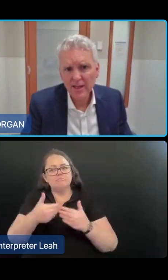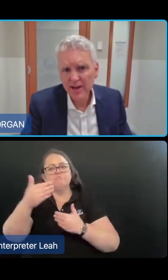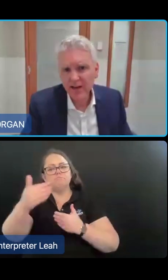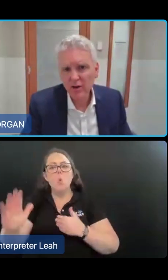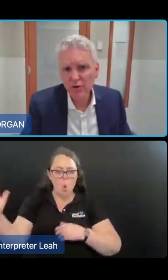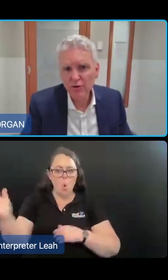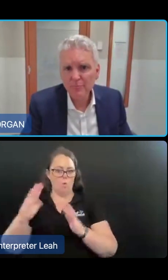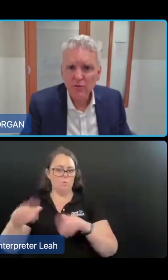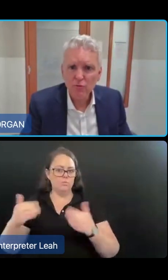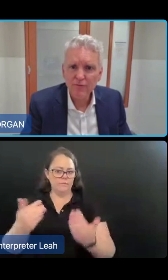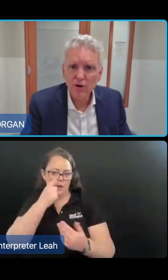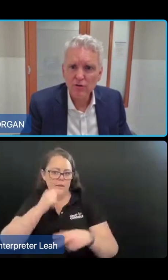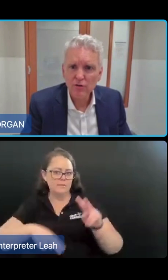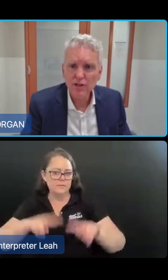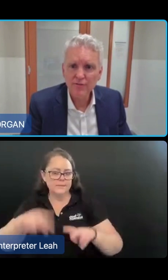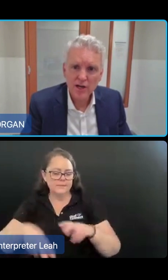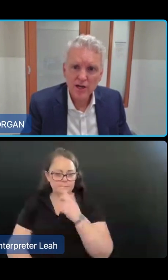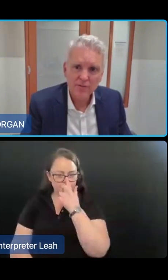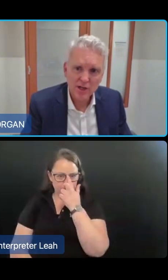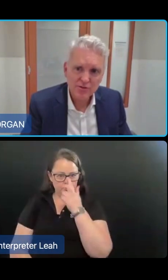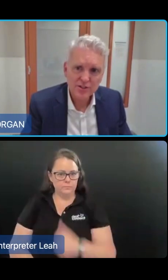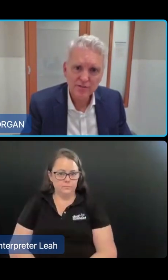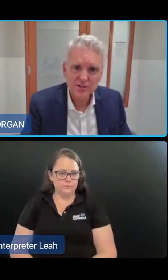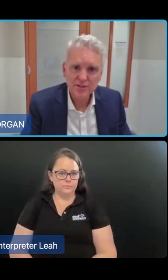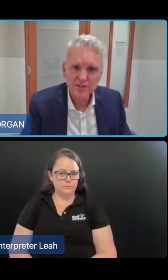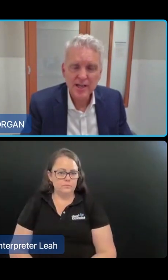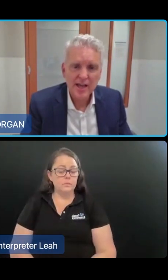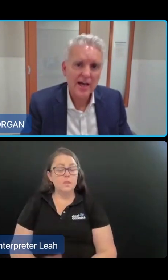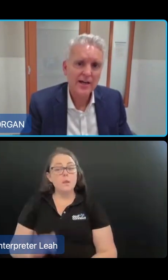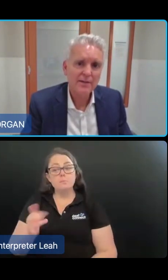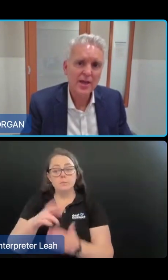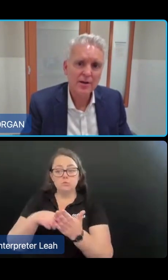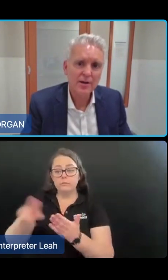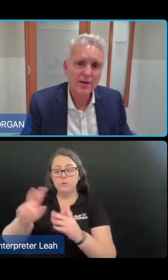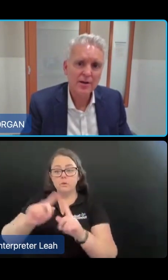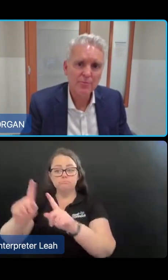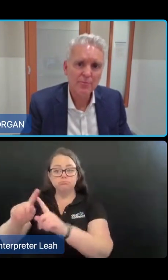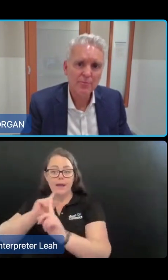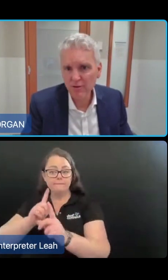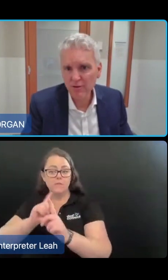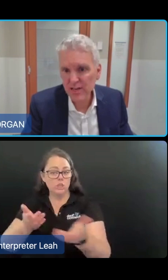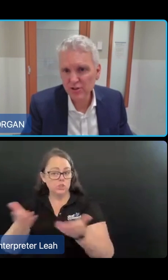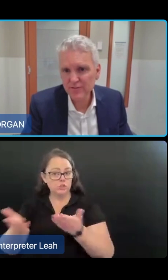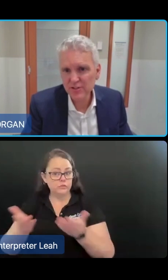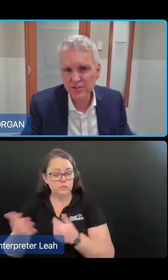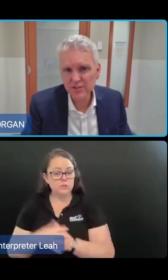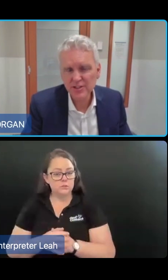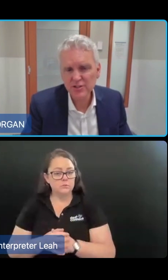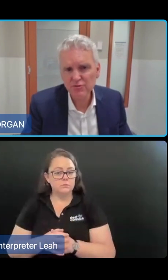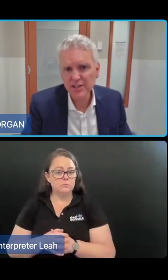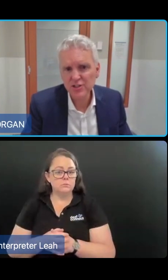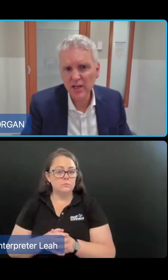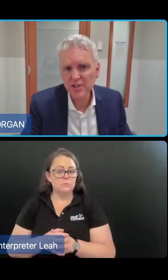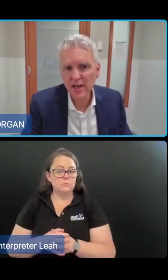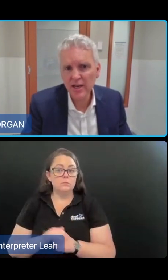This may include referrals to the advisory services and approval for other aged care services,